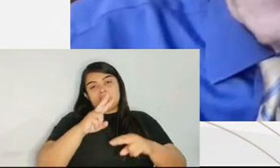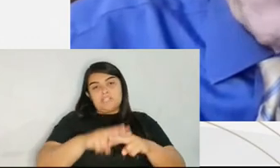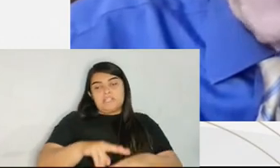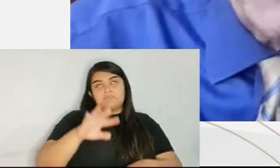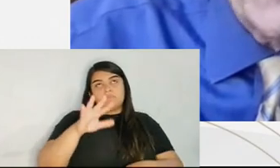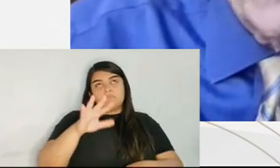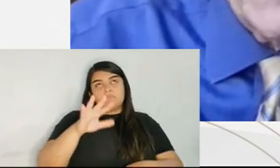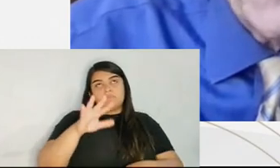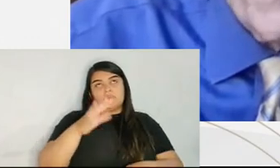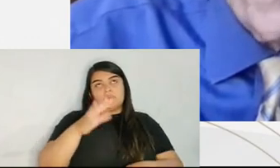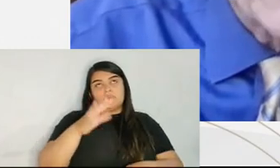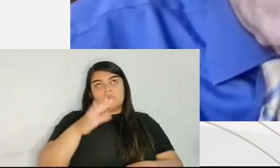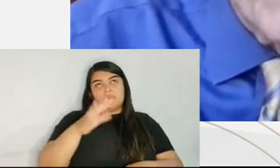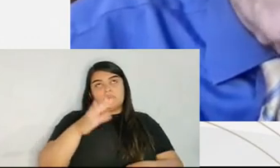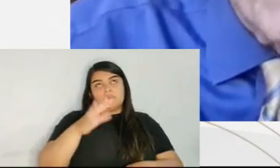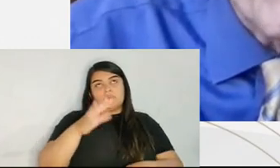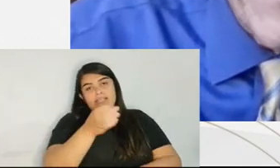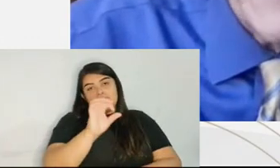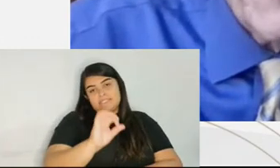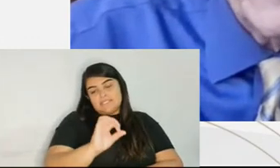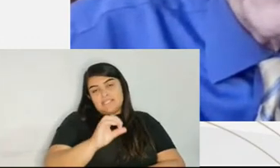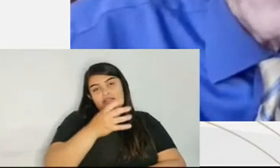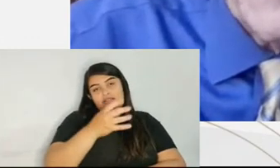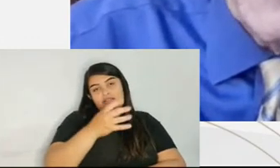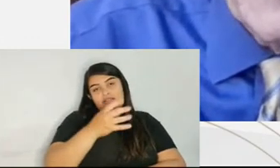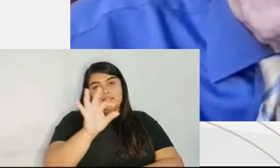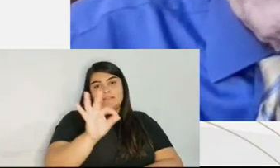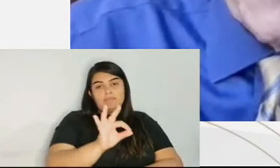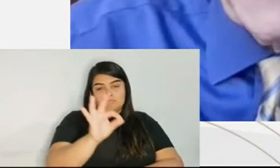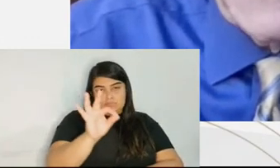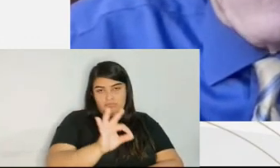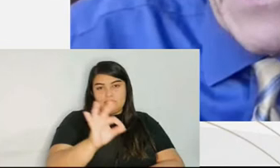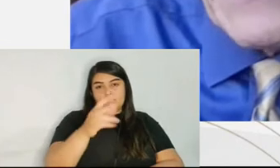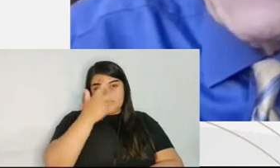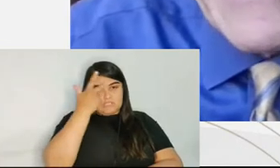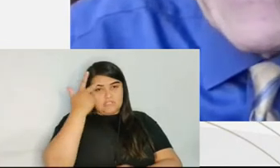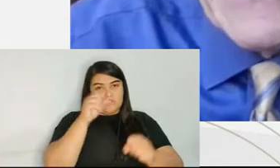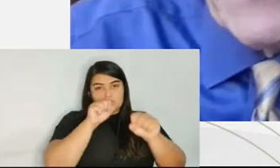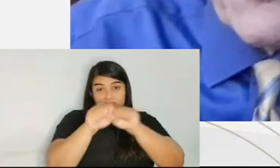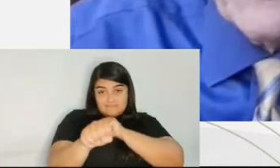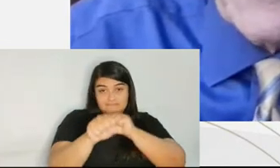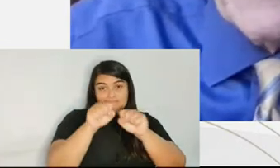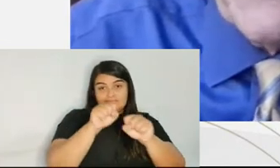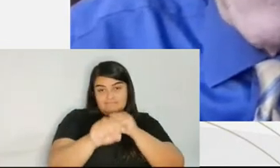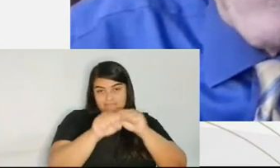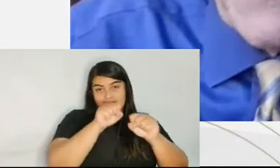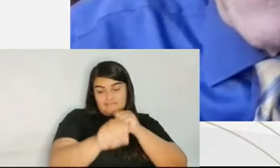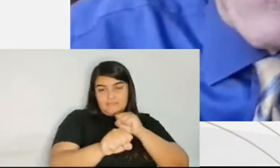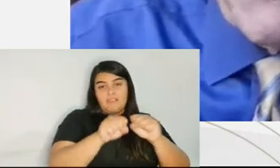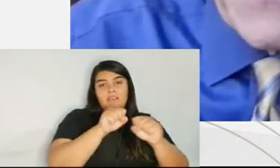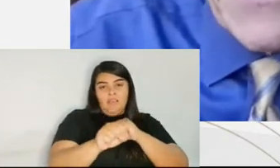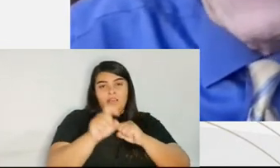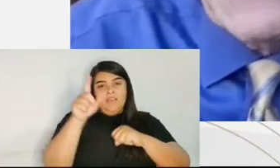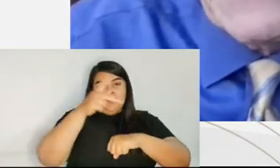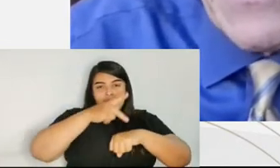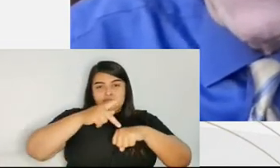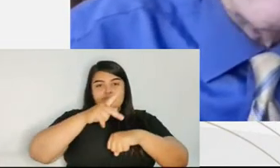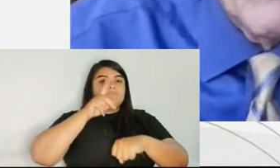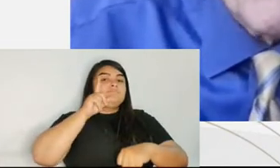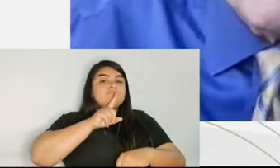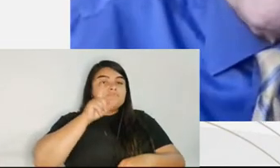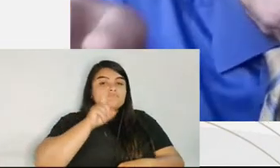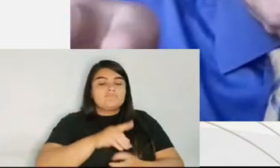cases in Massachusetts were resolved by guilty plea. By the 1890s, 60%. And by the